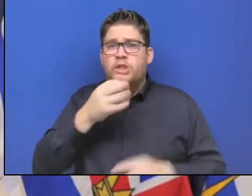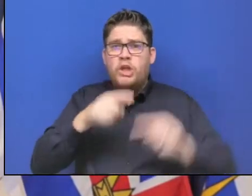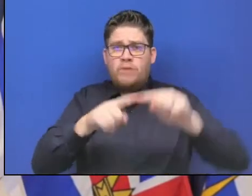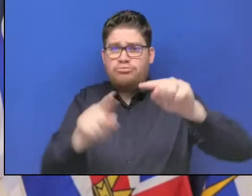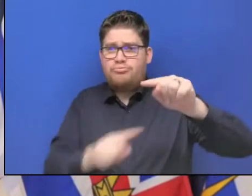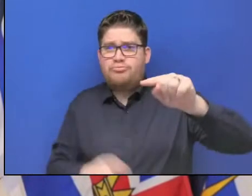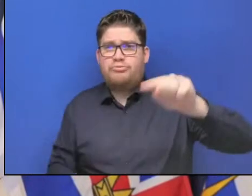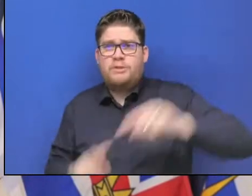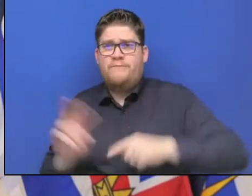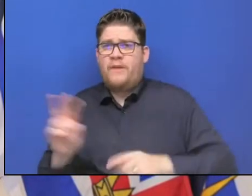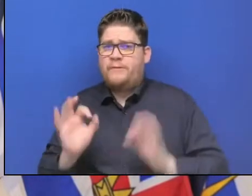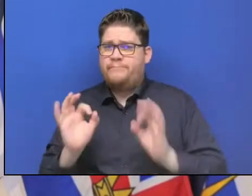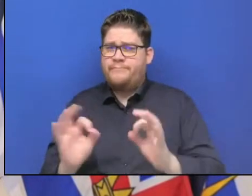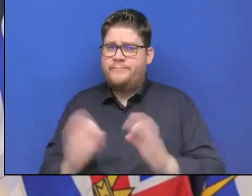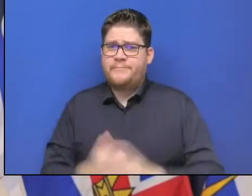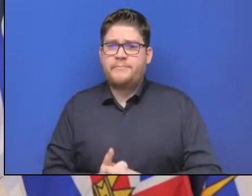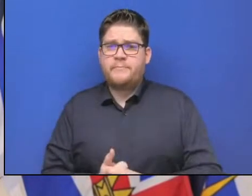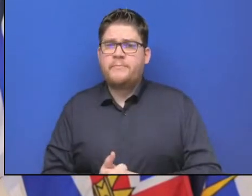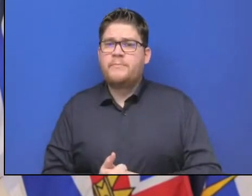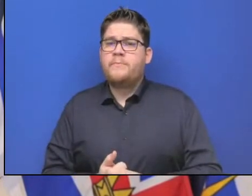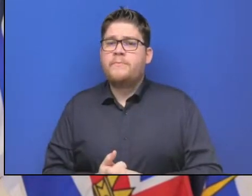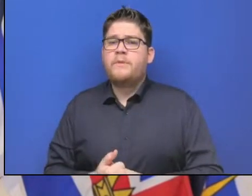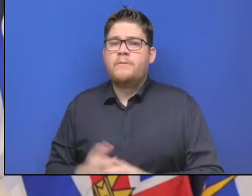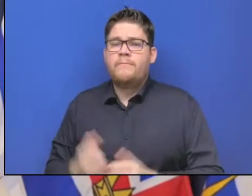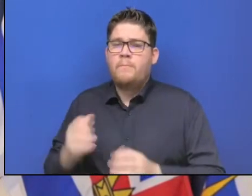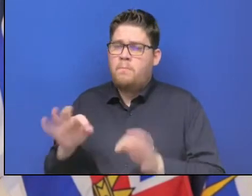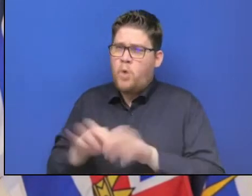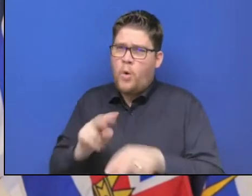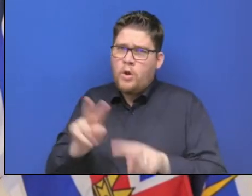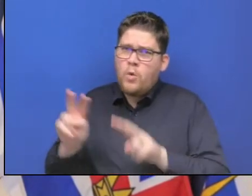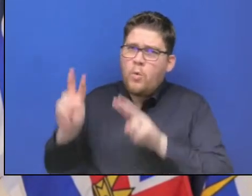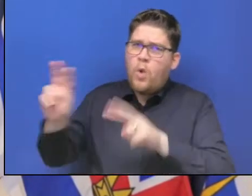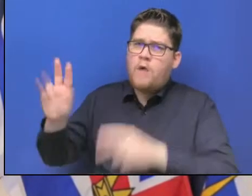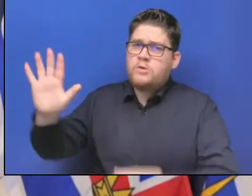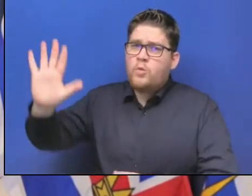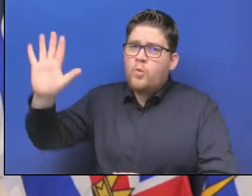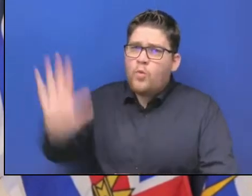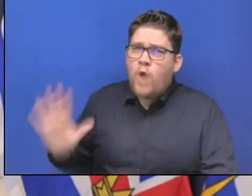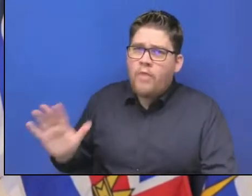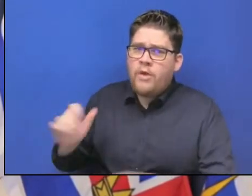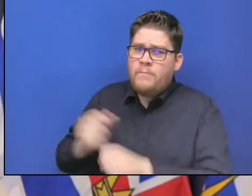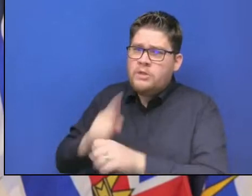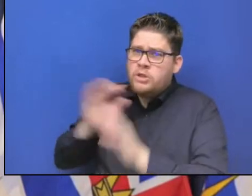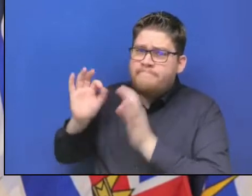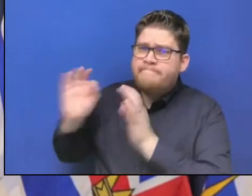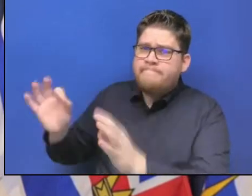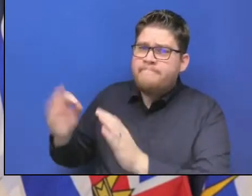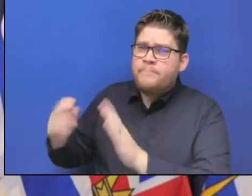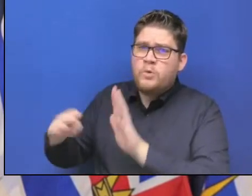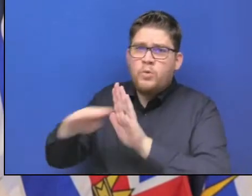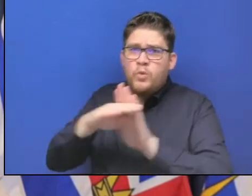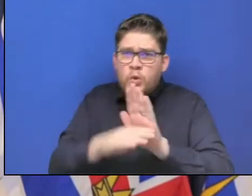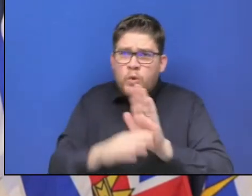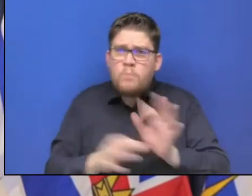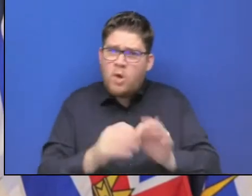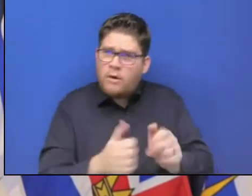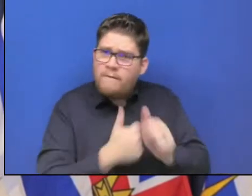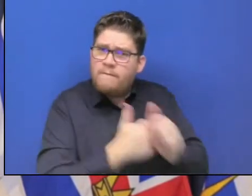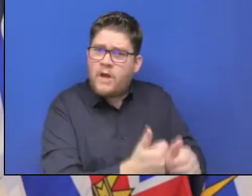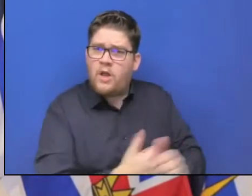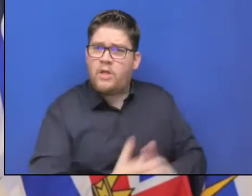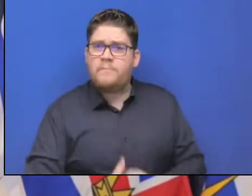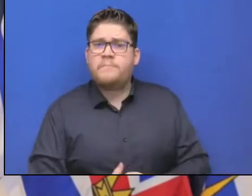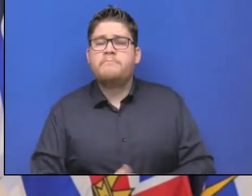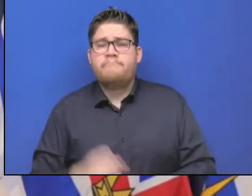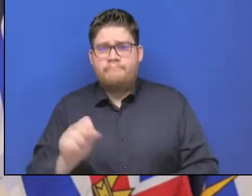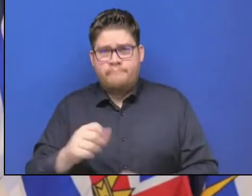traveling public and remind them of what travel orders are in place. And as with all the travel orders that remain in place, we will be